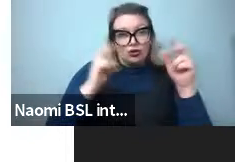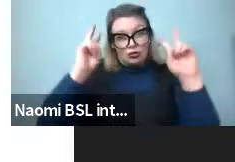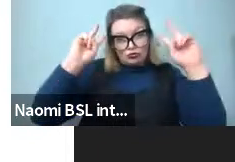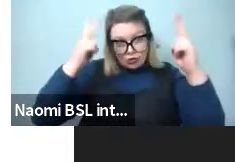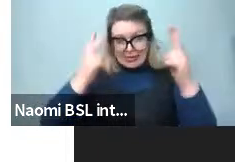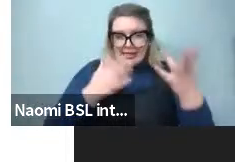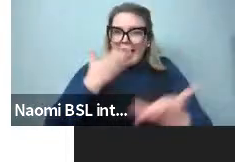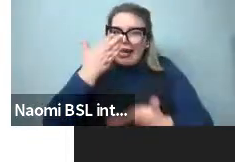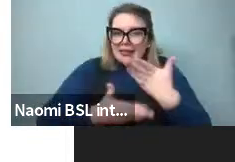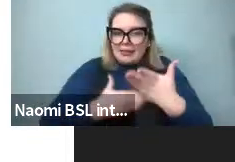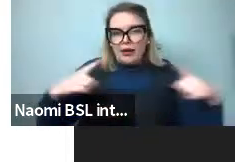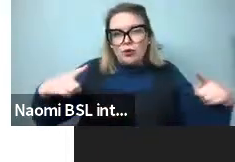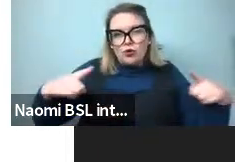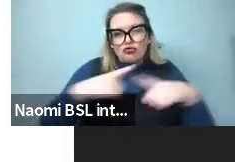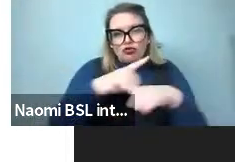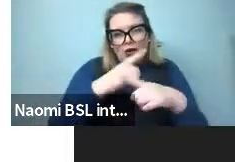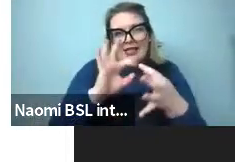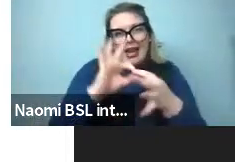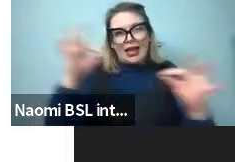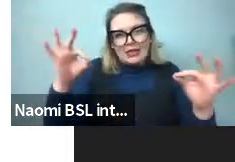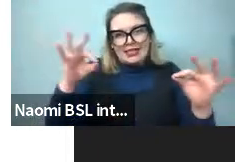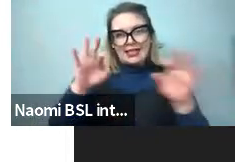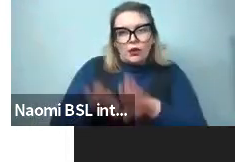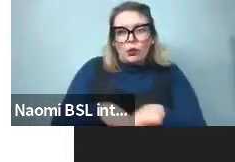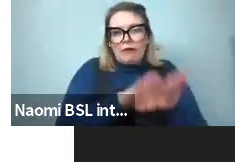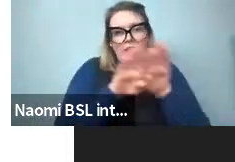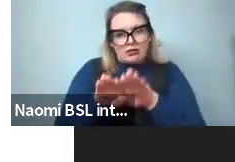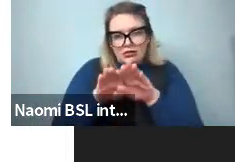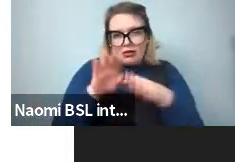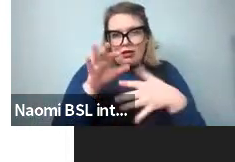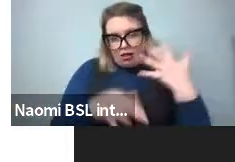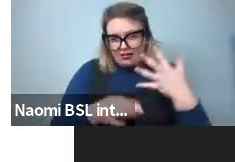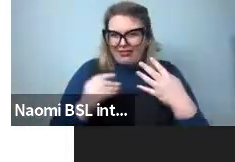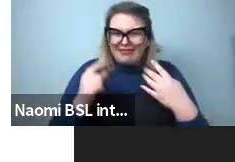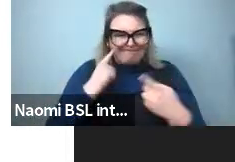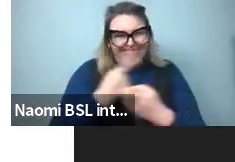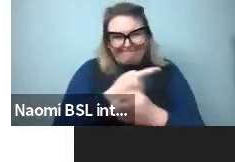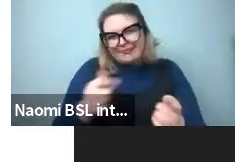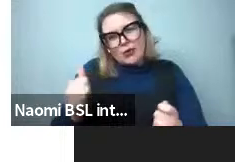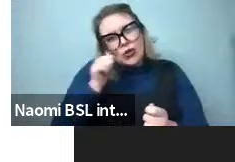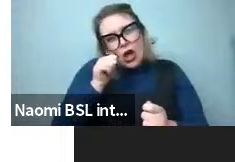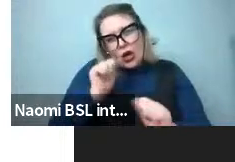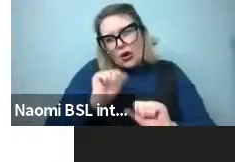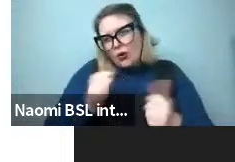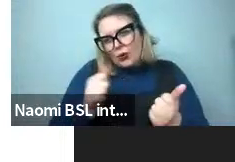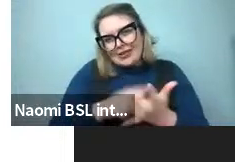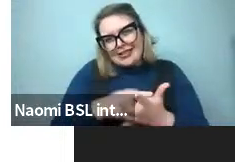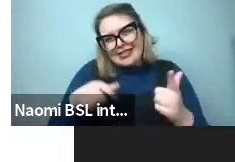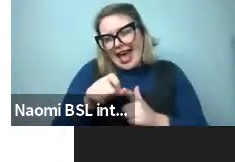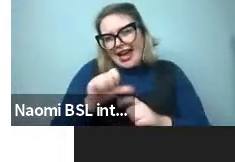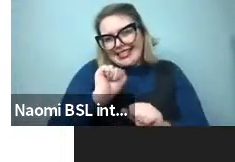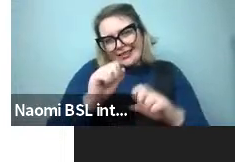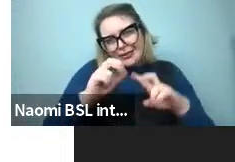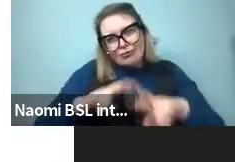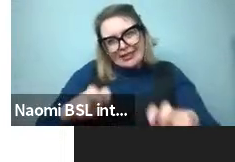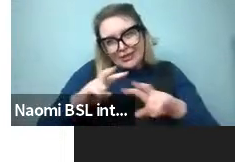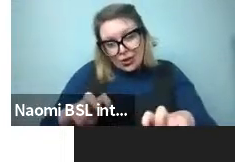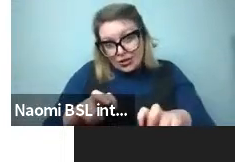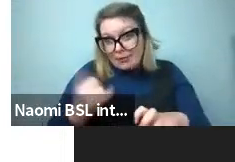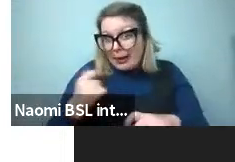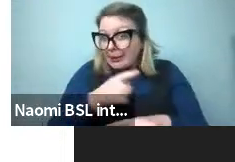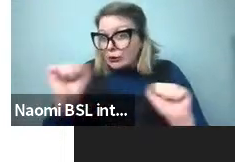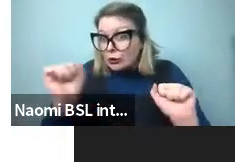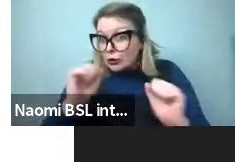I think most of us probably know about Ted's research. But if you don't, it's definitely worth checking out. And I think this will be a great introduction today.